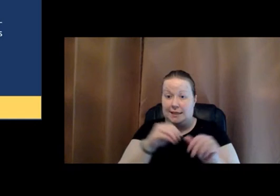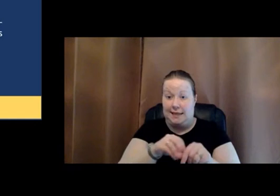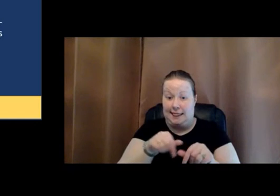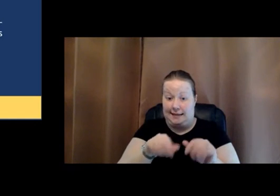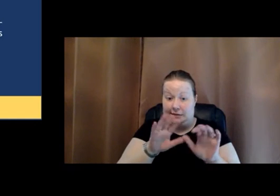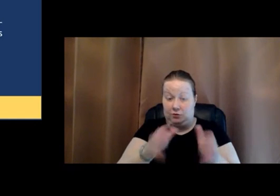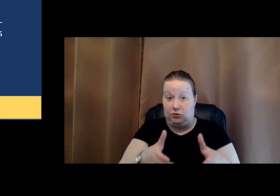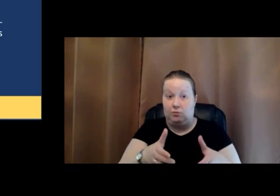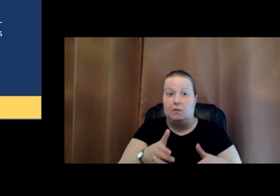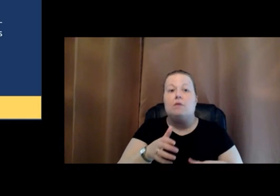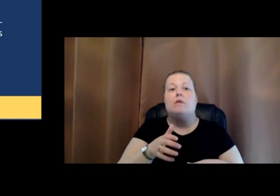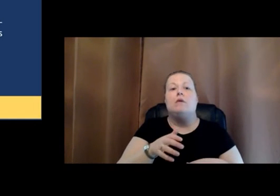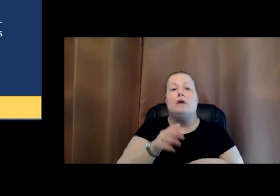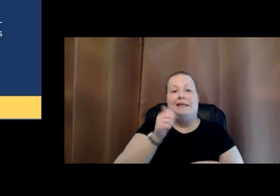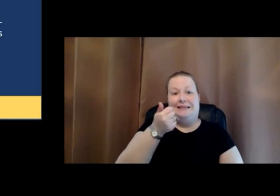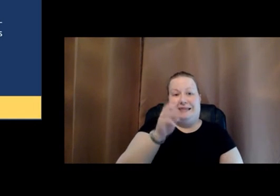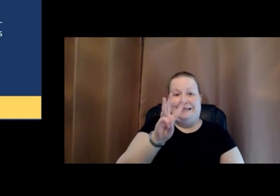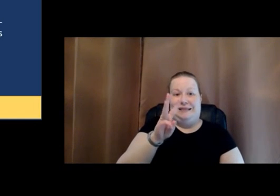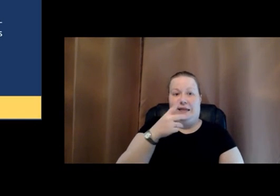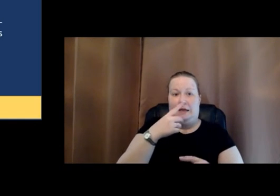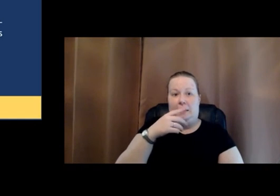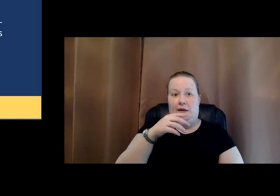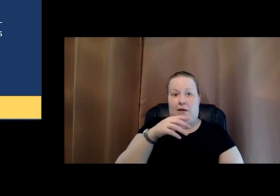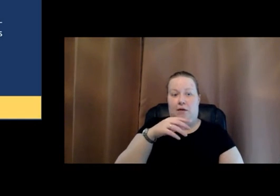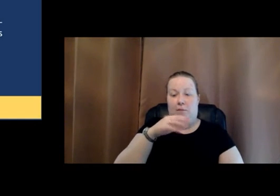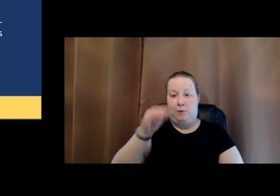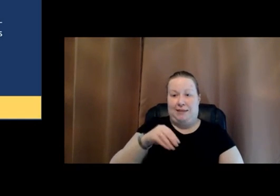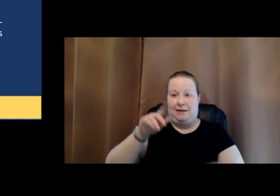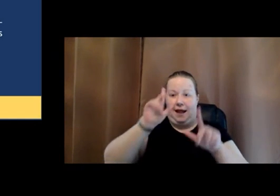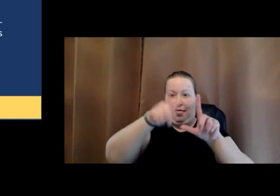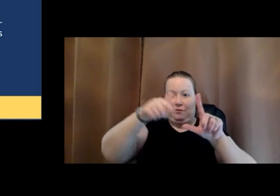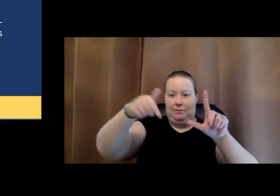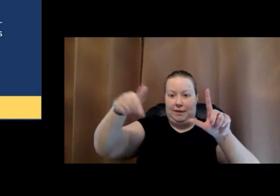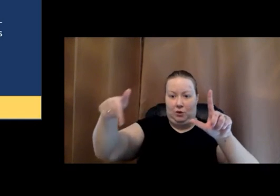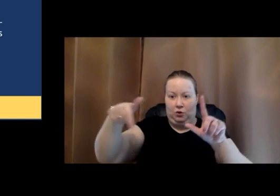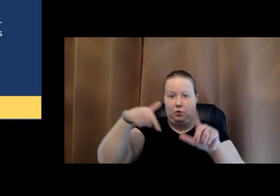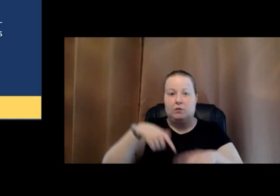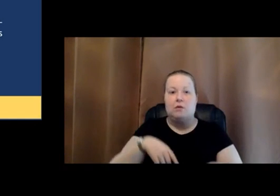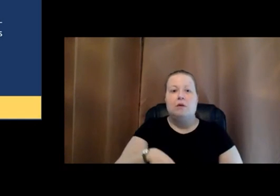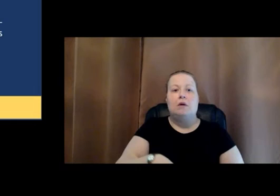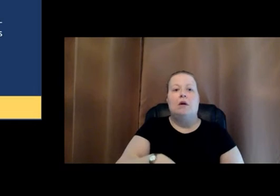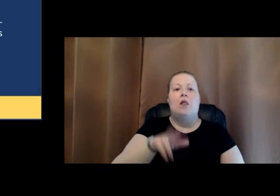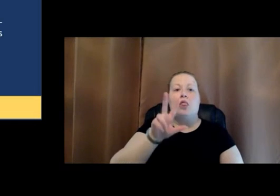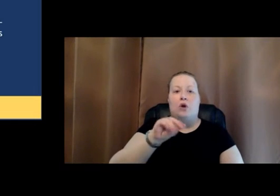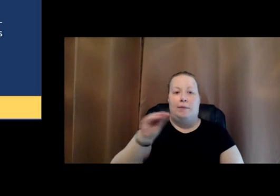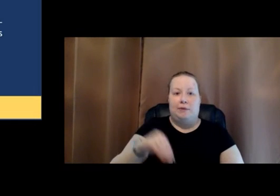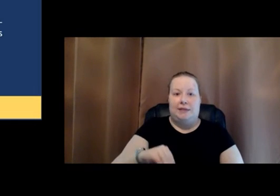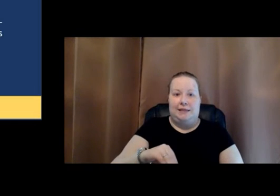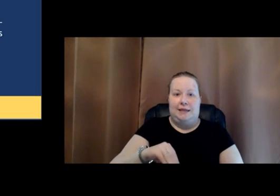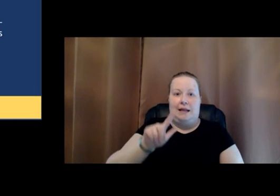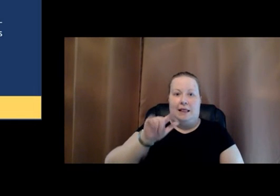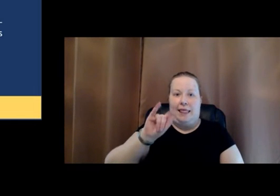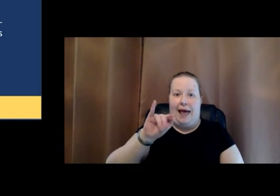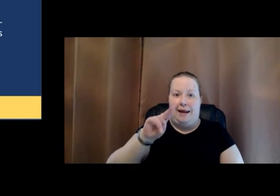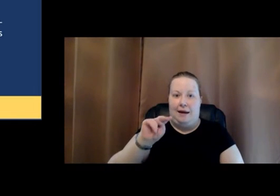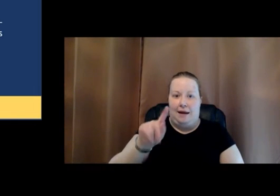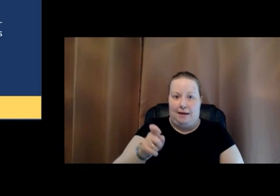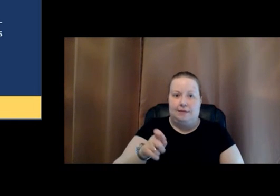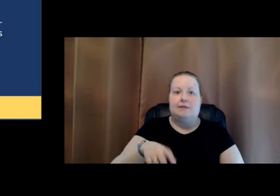cohort, 16% LGBTQ plus, 30% Latinx, 50% black.